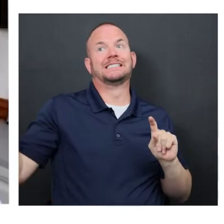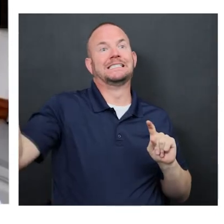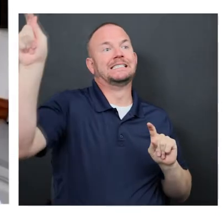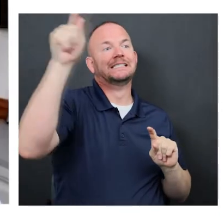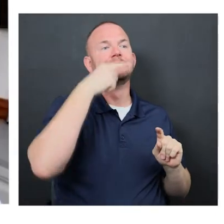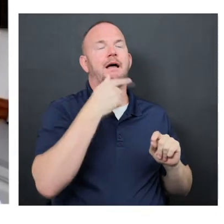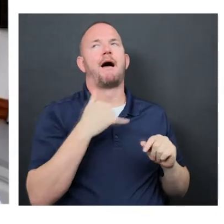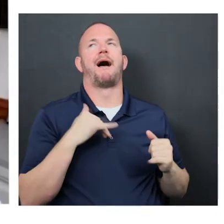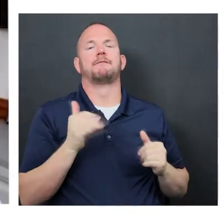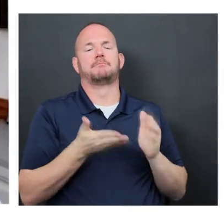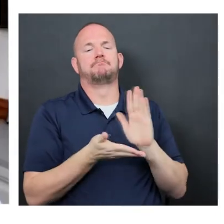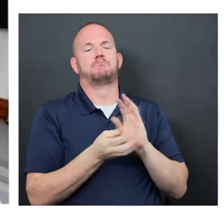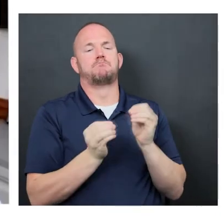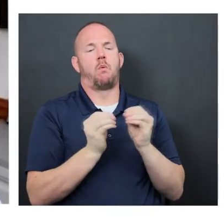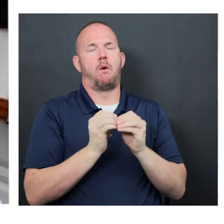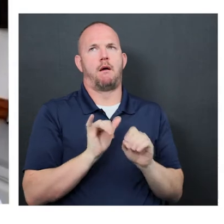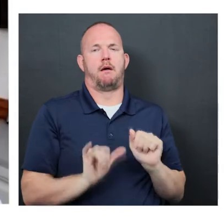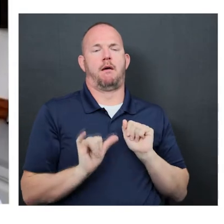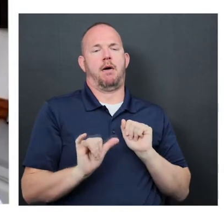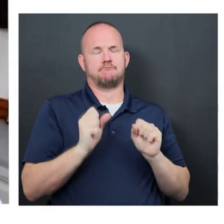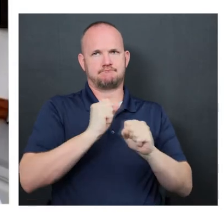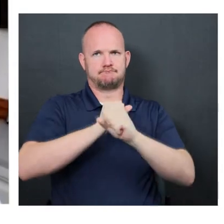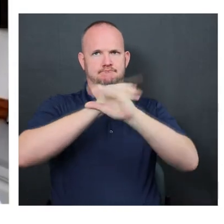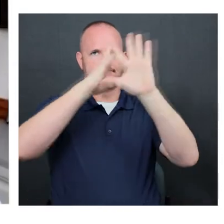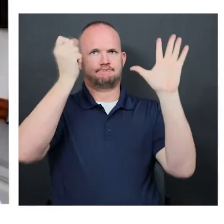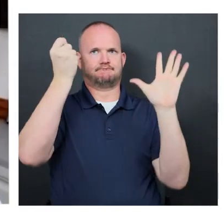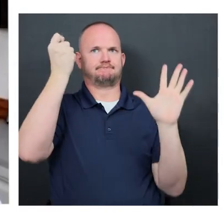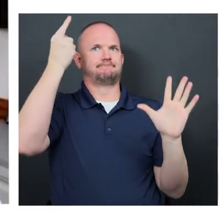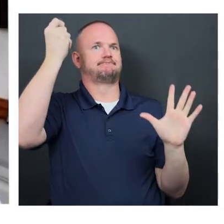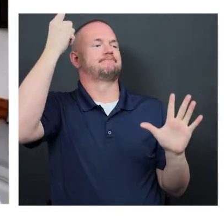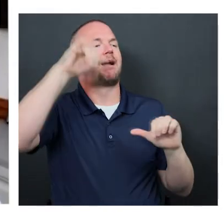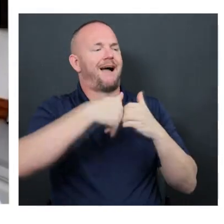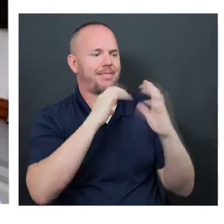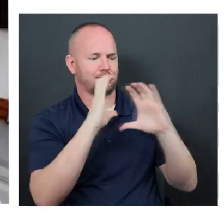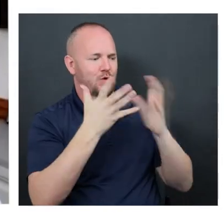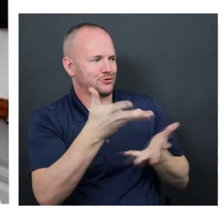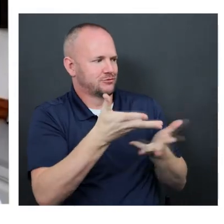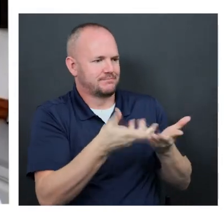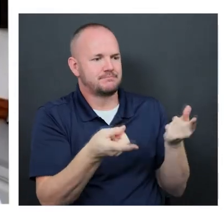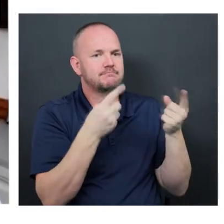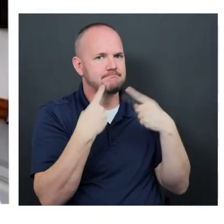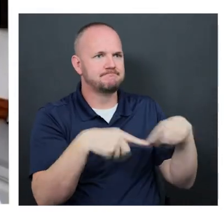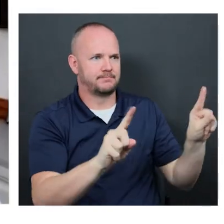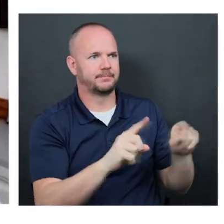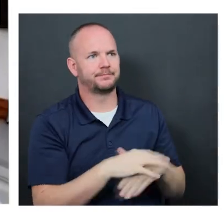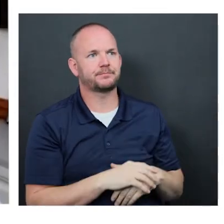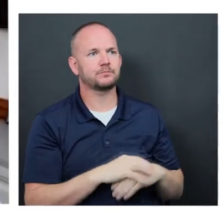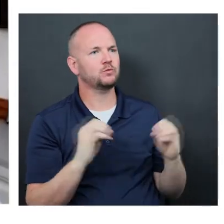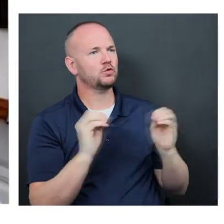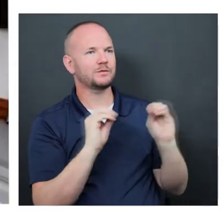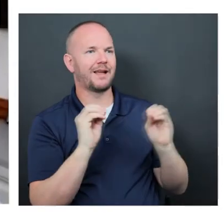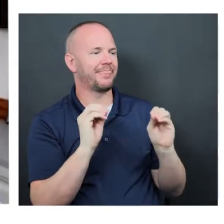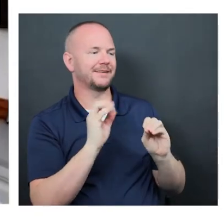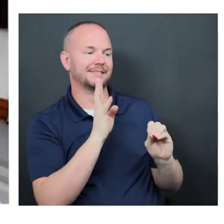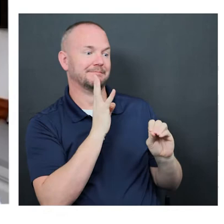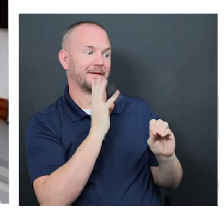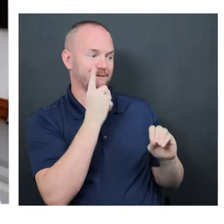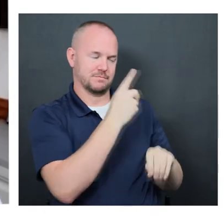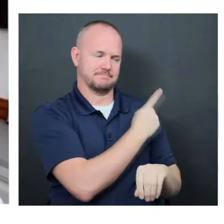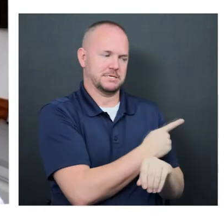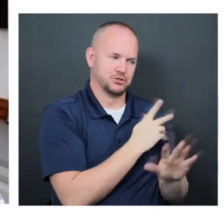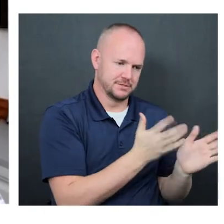better understanding of what happens when communication does not take place because there's no one there to speak to the patient.